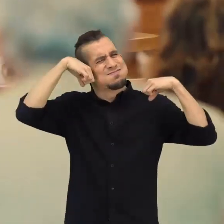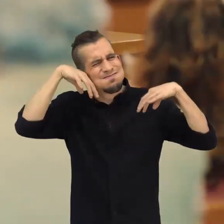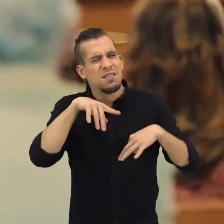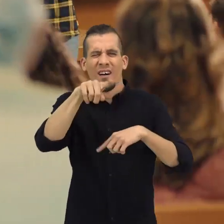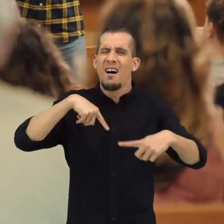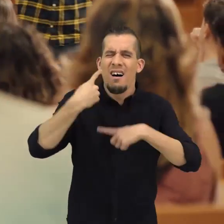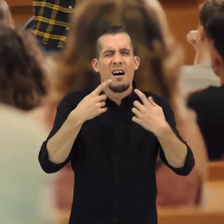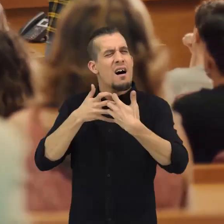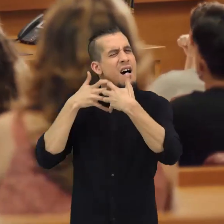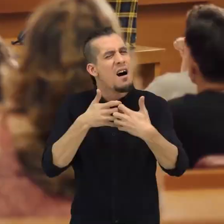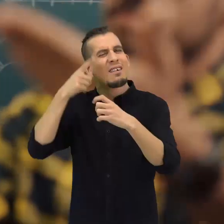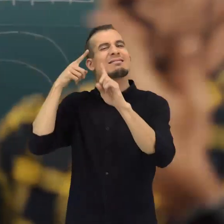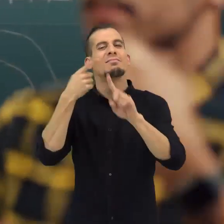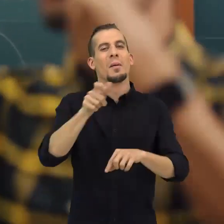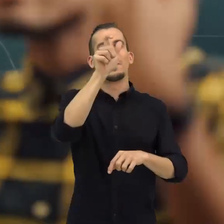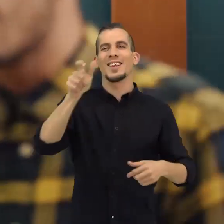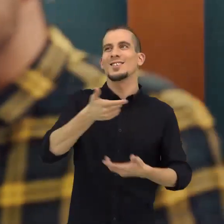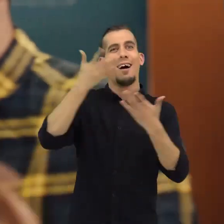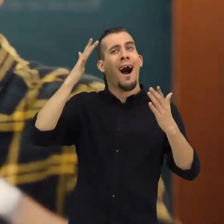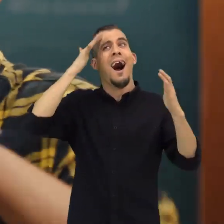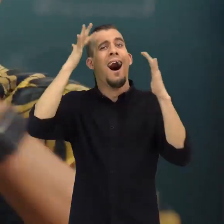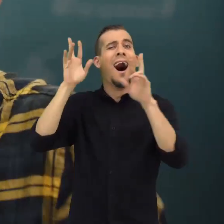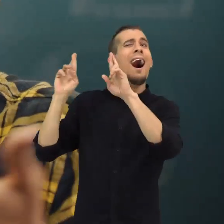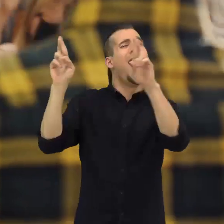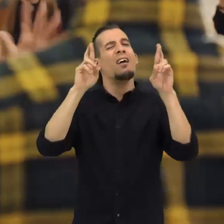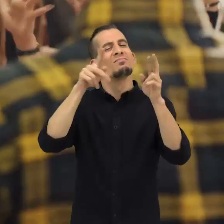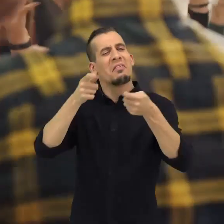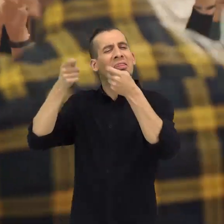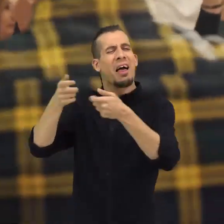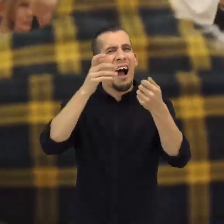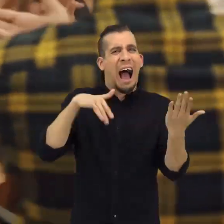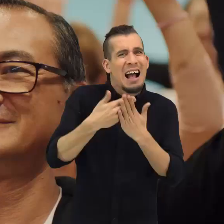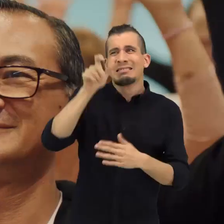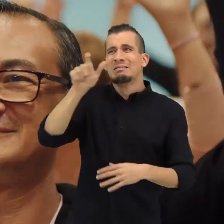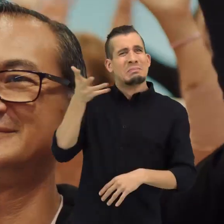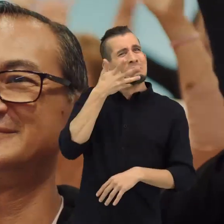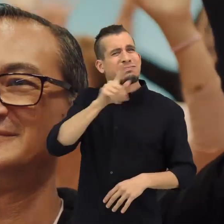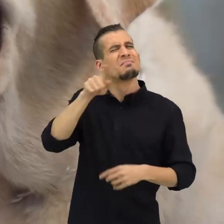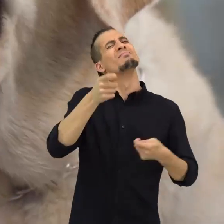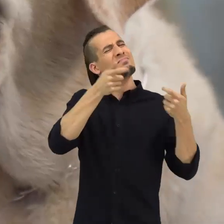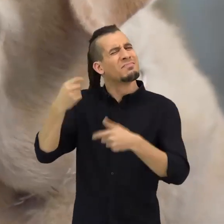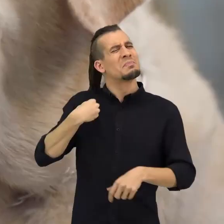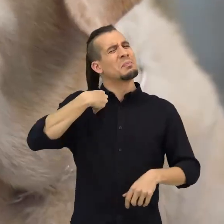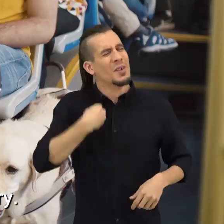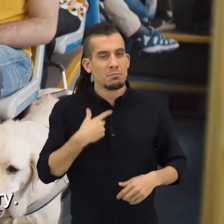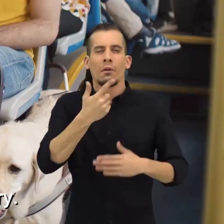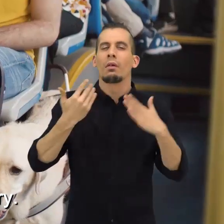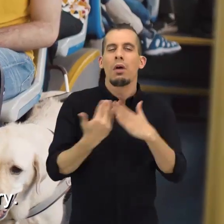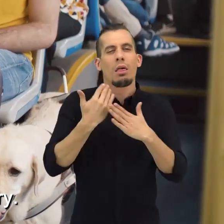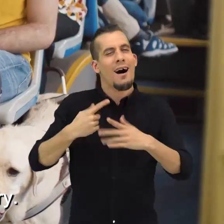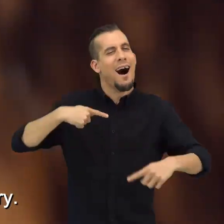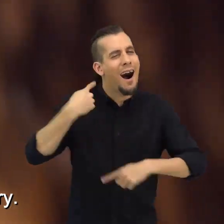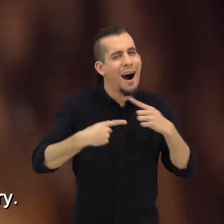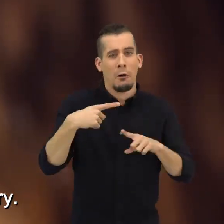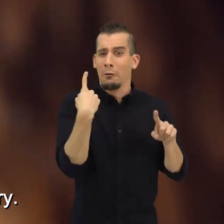You're the hopes and dreams of the many people you fight for each day. Even the ones you don't know. We continue